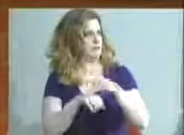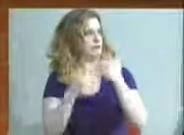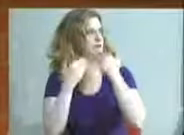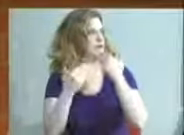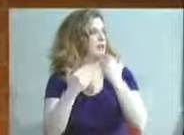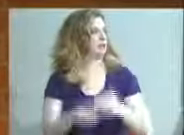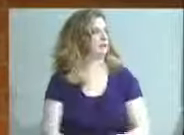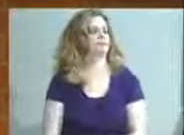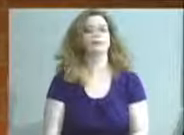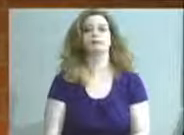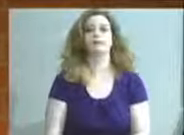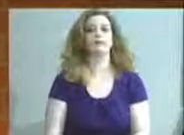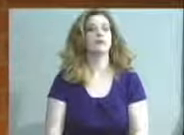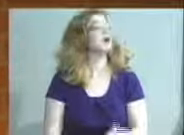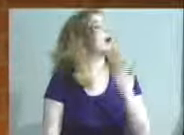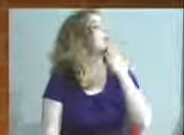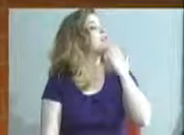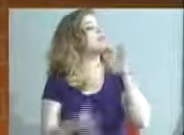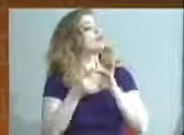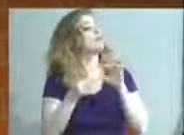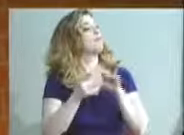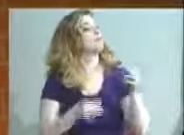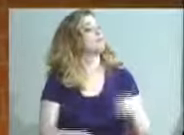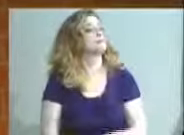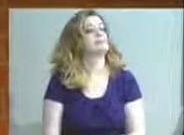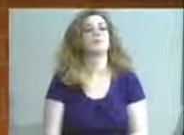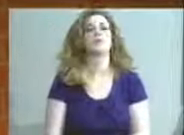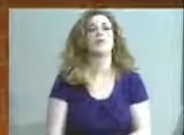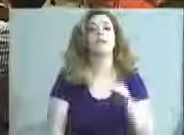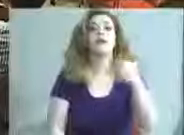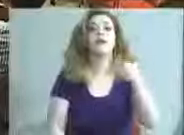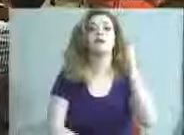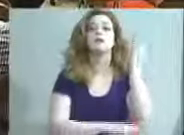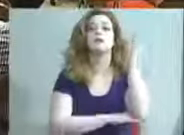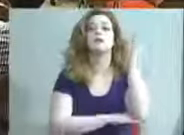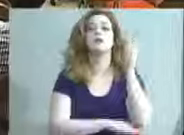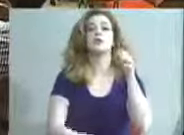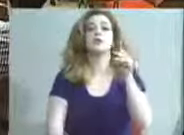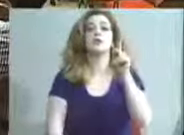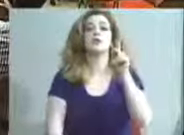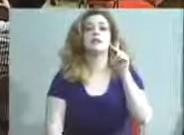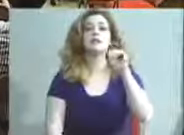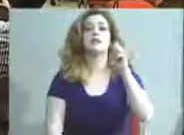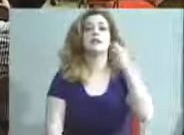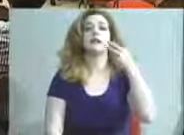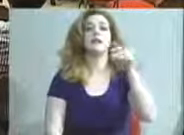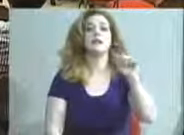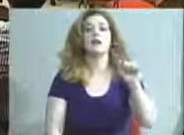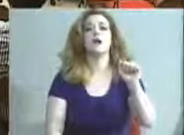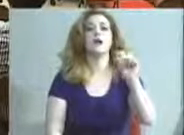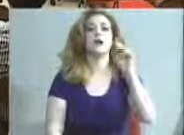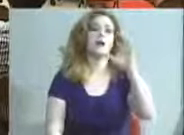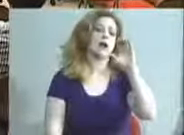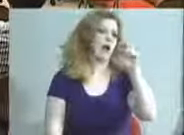much for your remarks. The next speaker is Keisha Cosby.